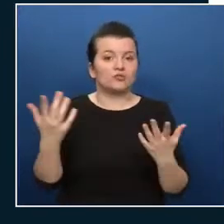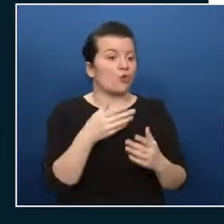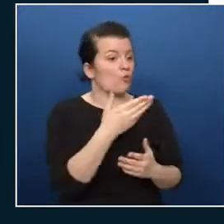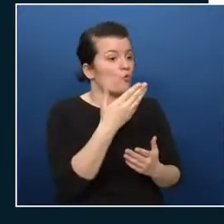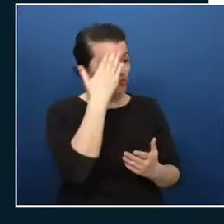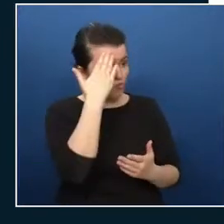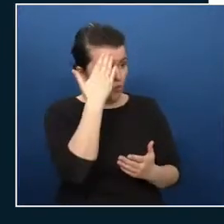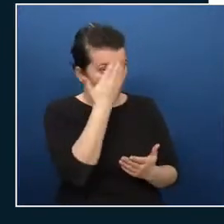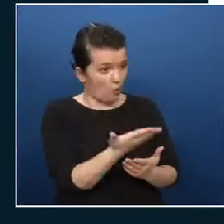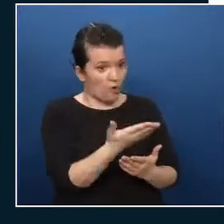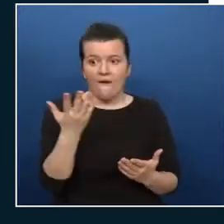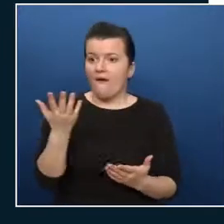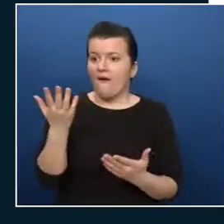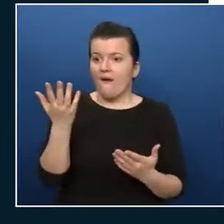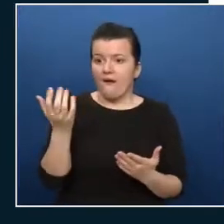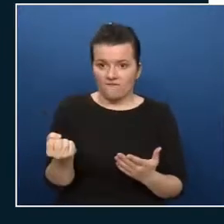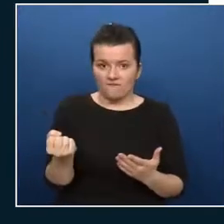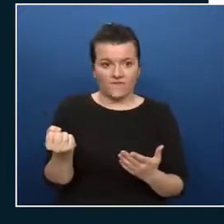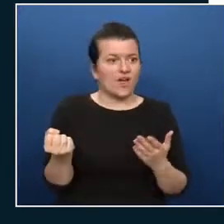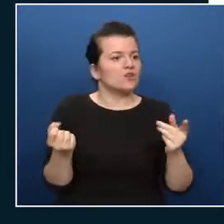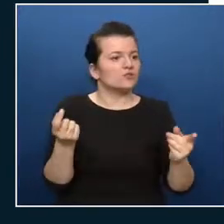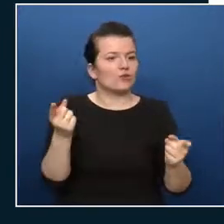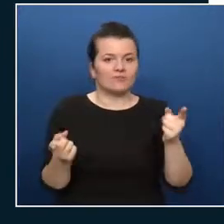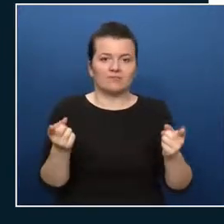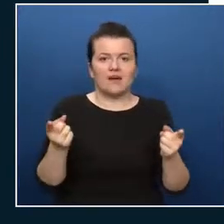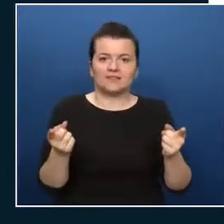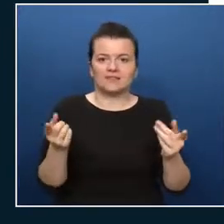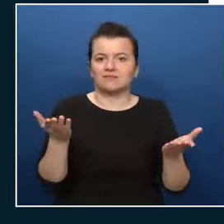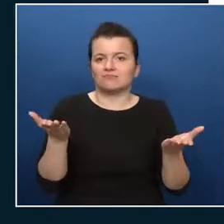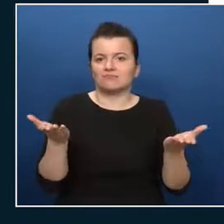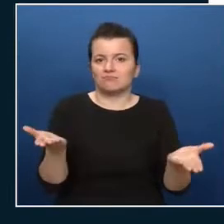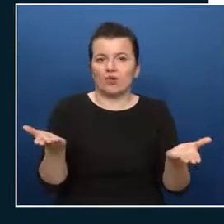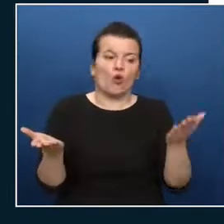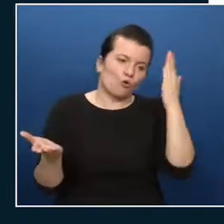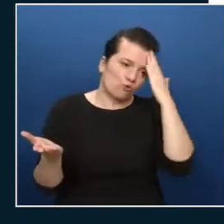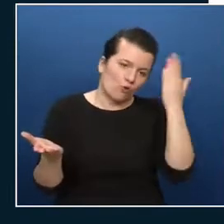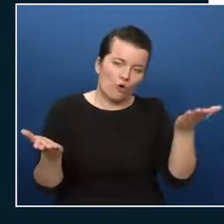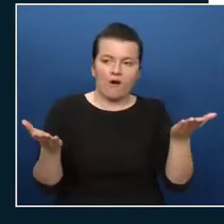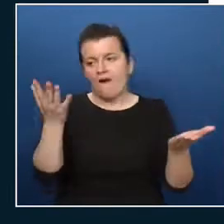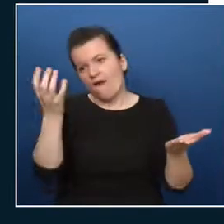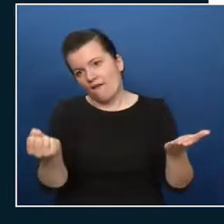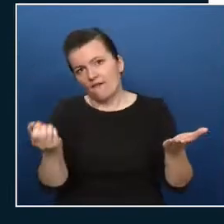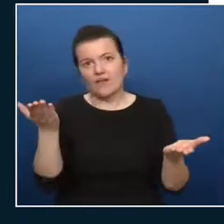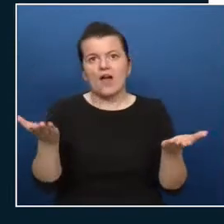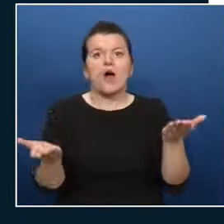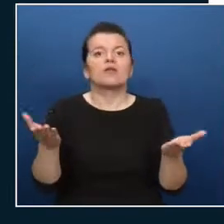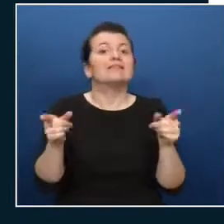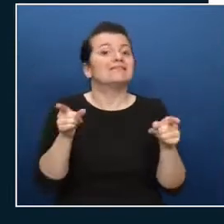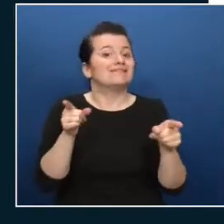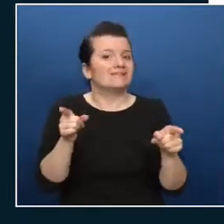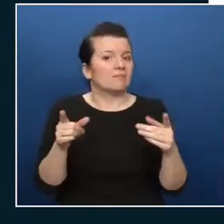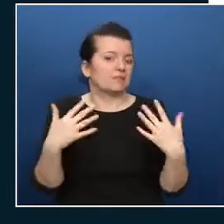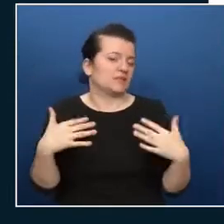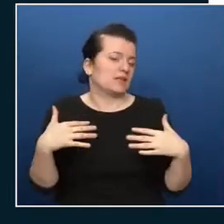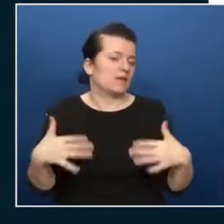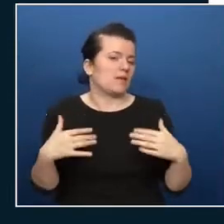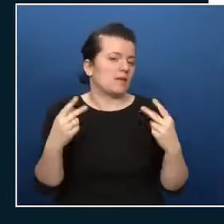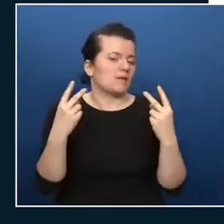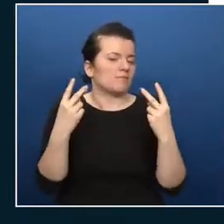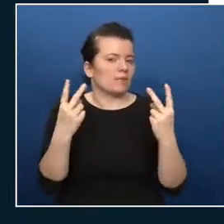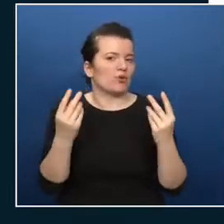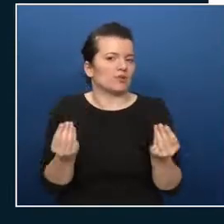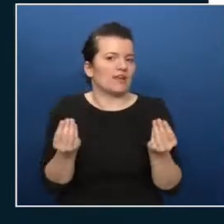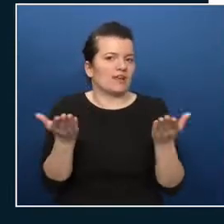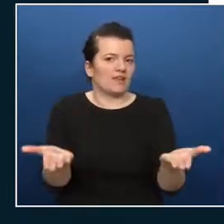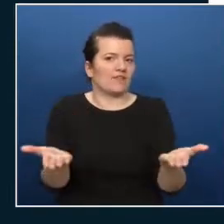so this is one of the essential features you always want to enable there's even a report like 99